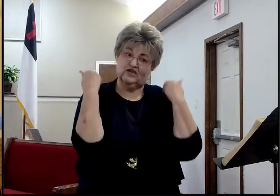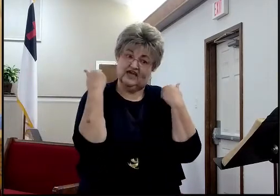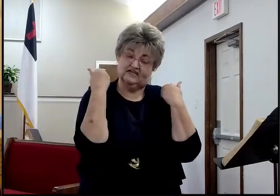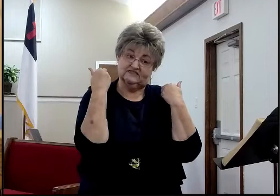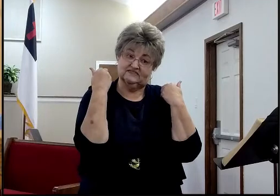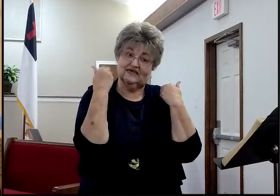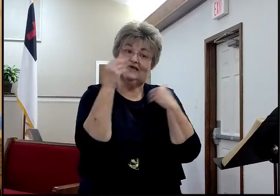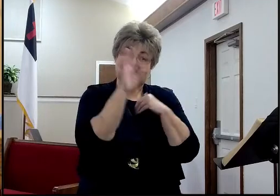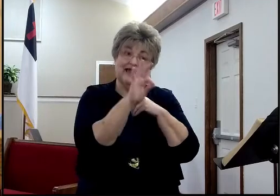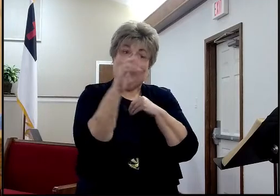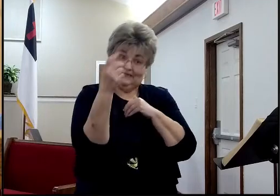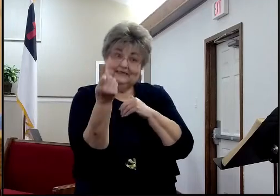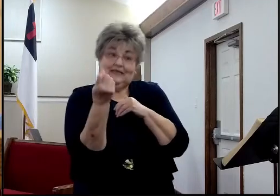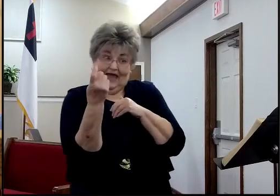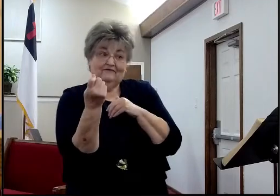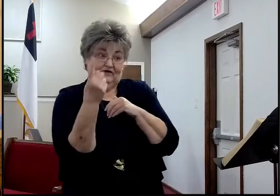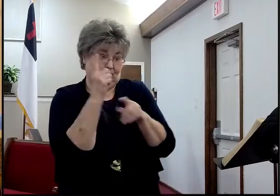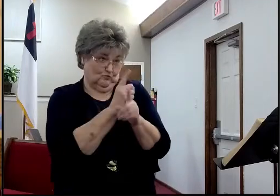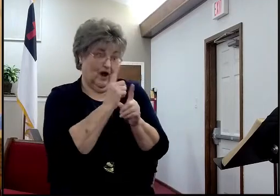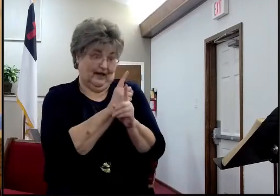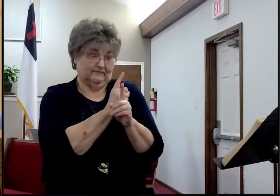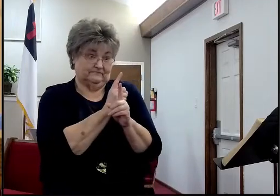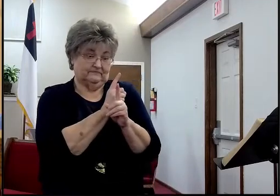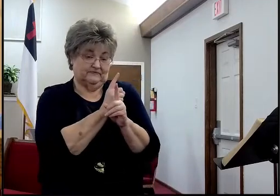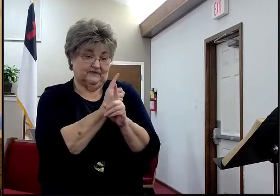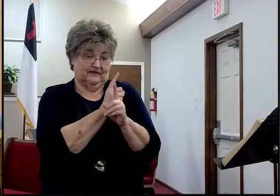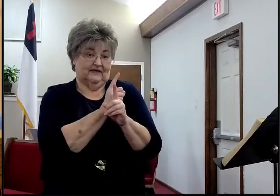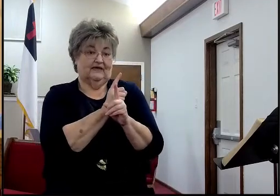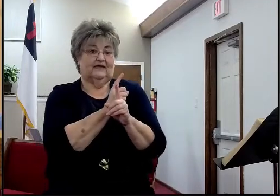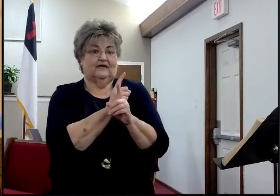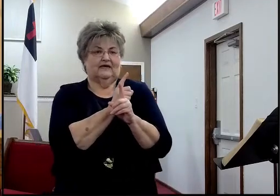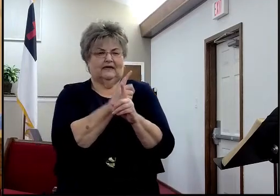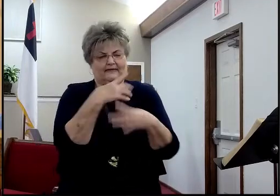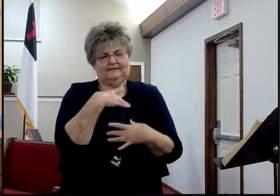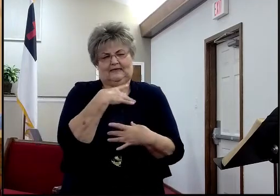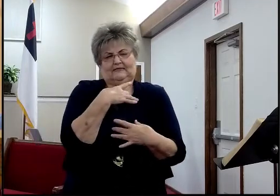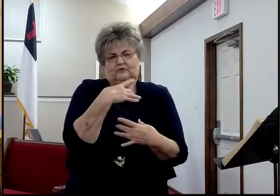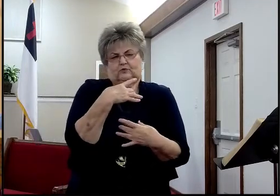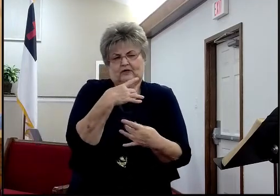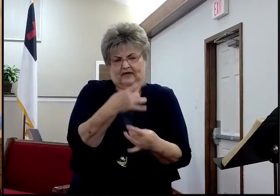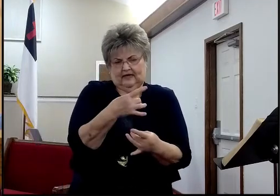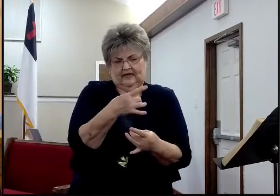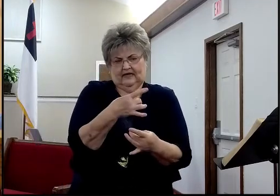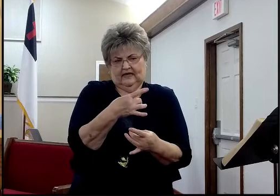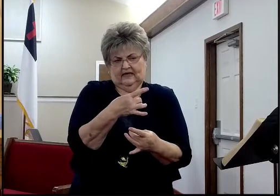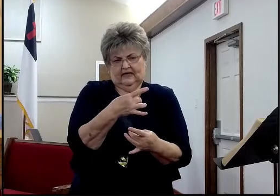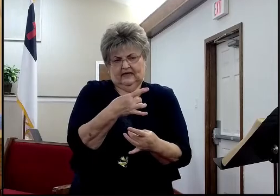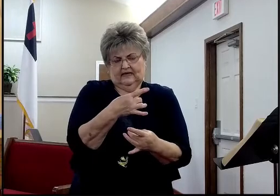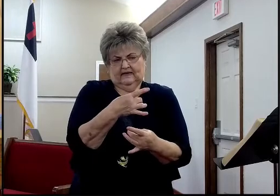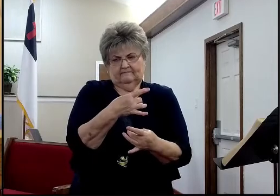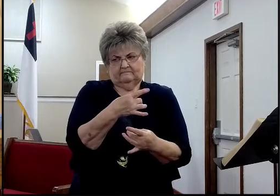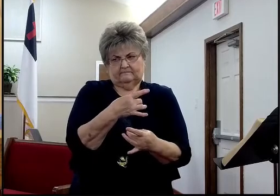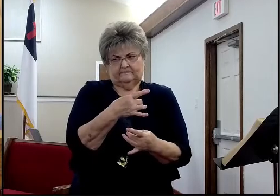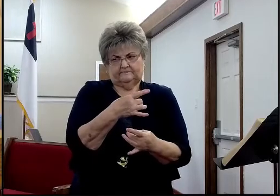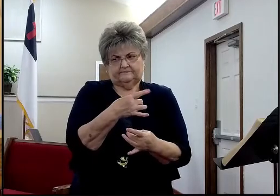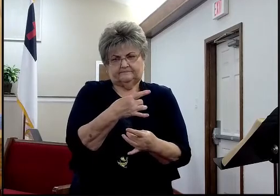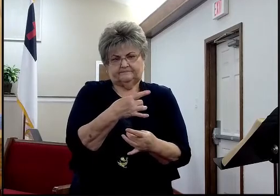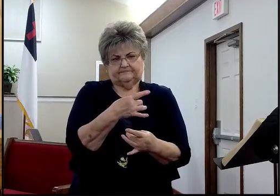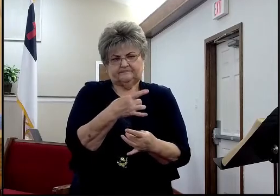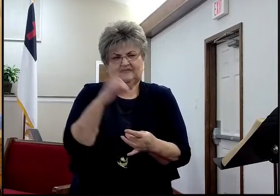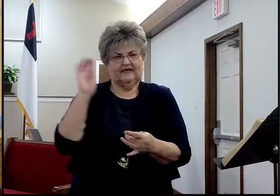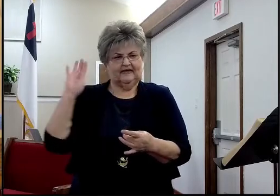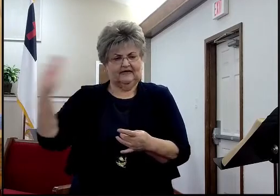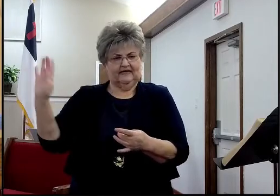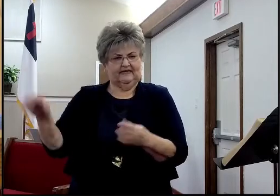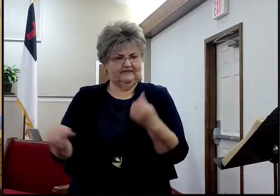that's a good point, because I was, because we were recording, the podcast for tomorrow, and interestingly enough, I was, Austin was obviously, involved in it, he's 23,